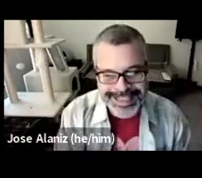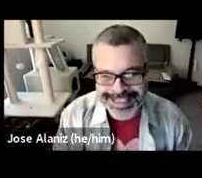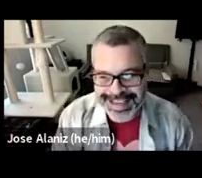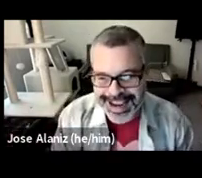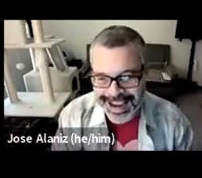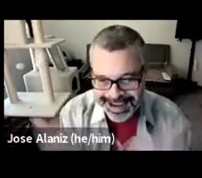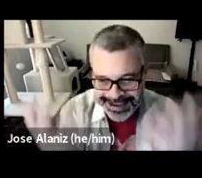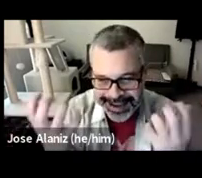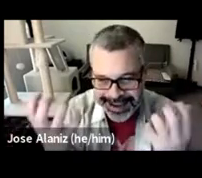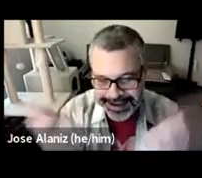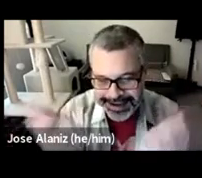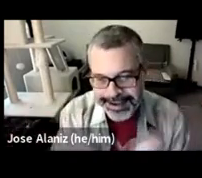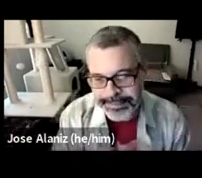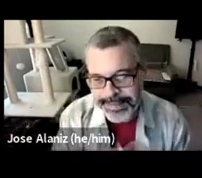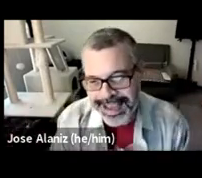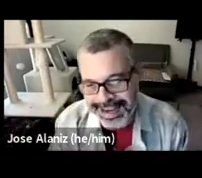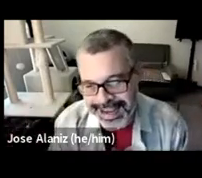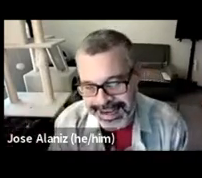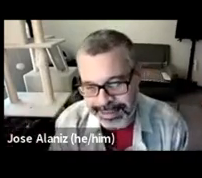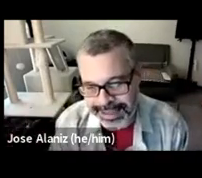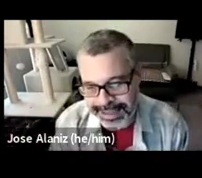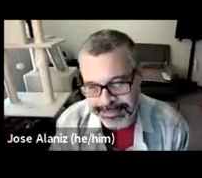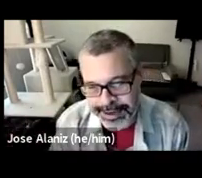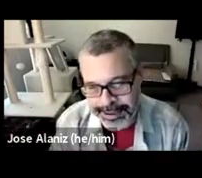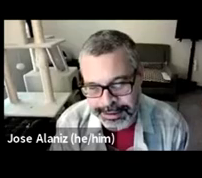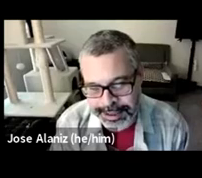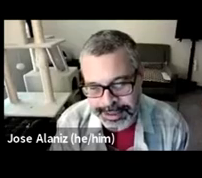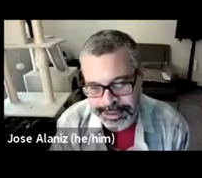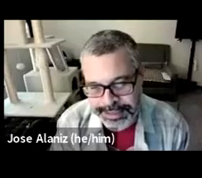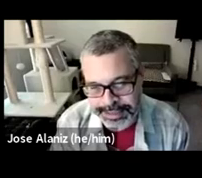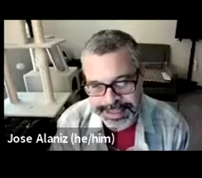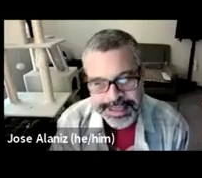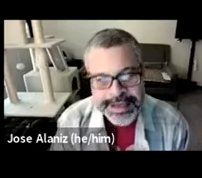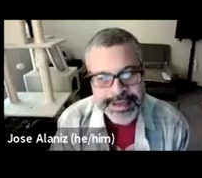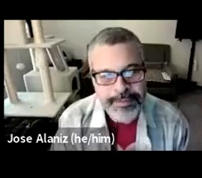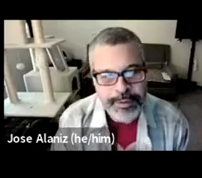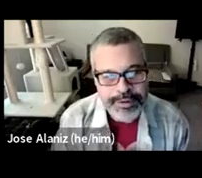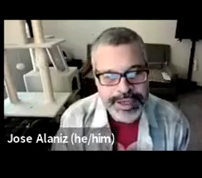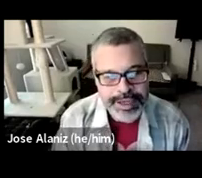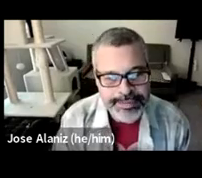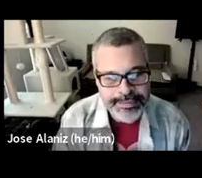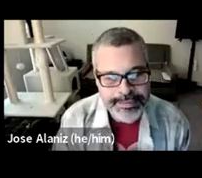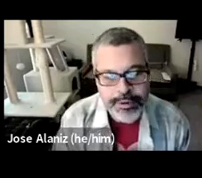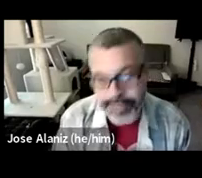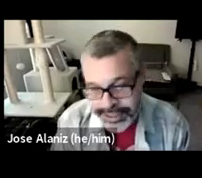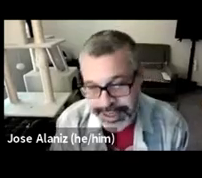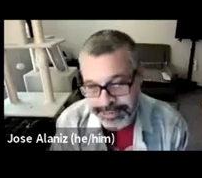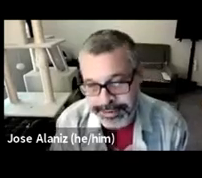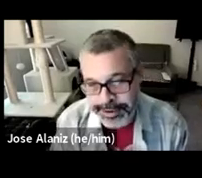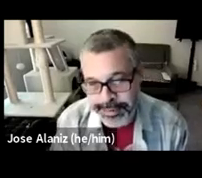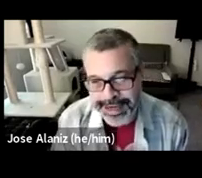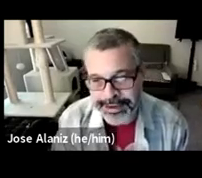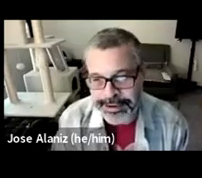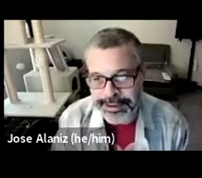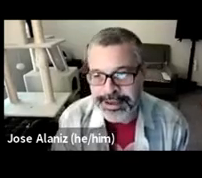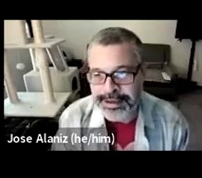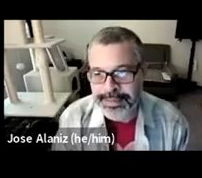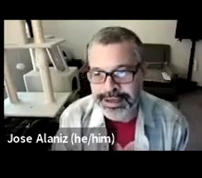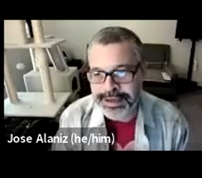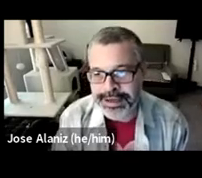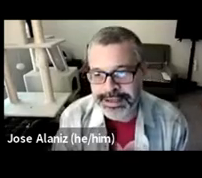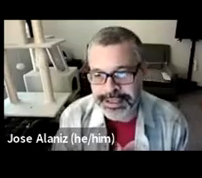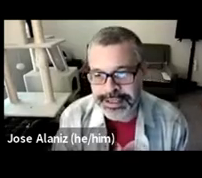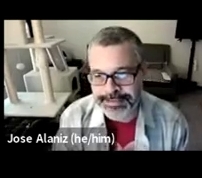on his chest and, uh, and, uh, and, and, and pleading very close up to his face for the, uh, for mercy for the planet Earth,